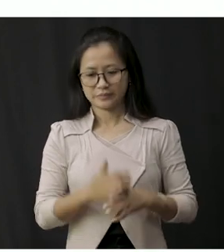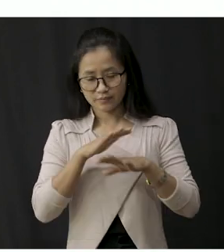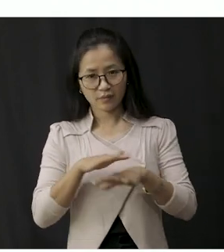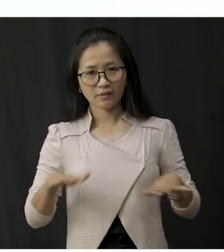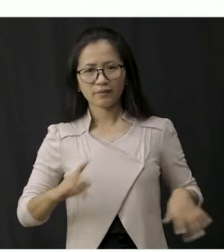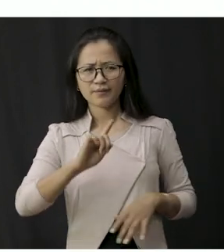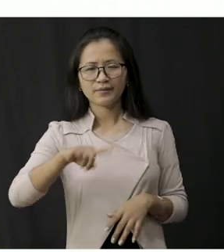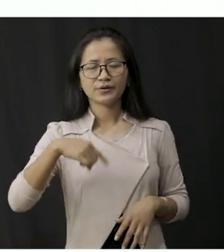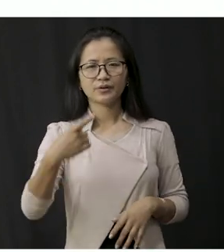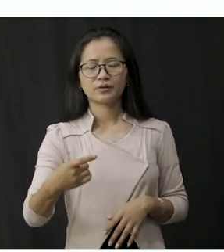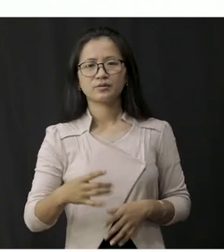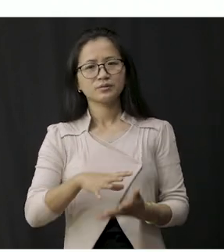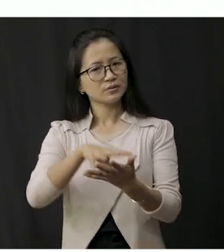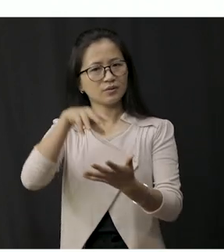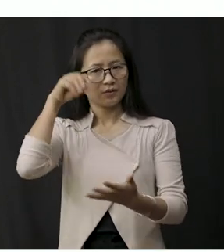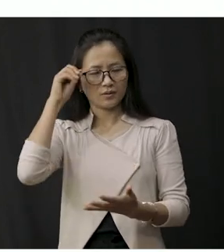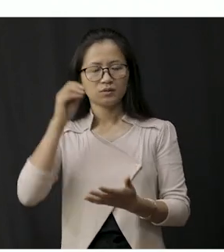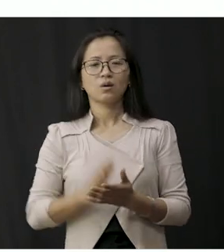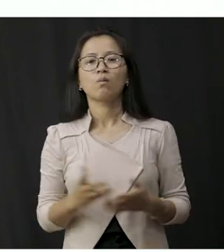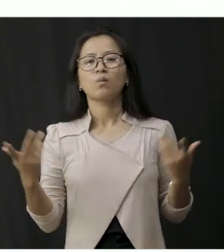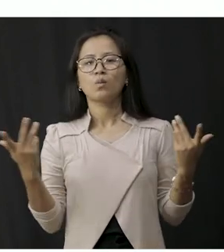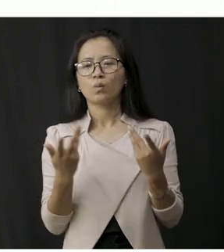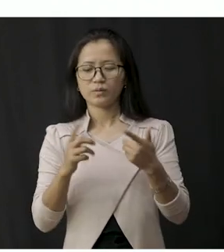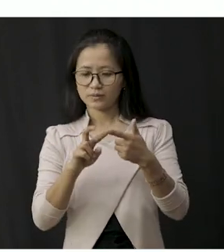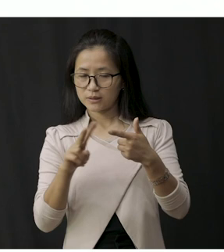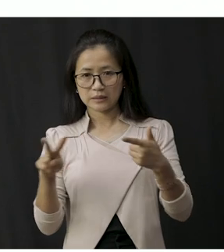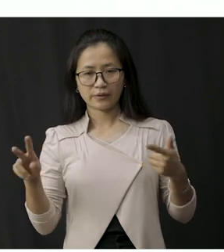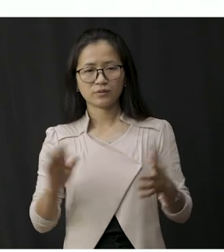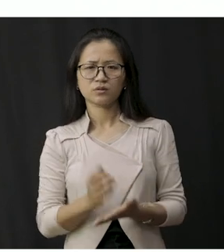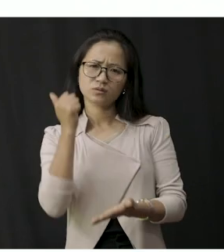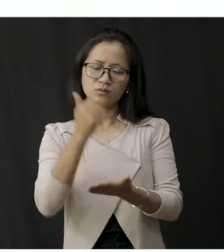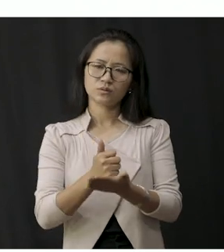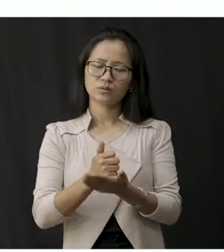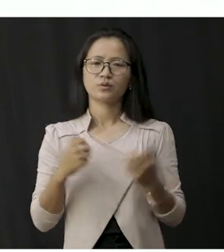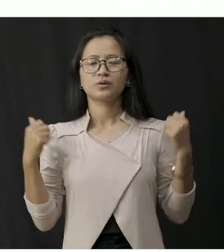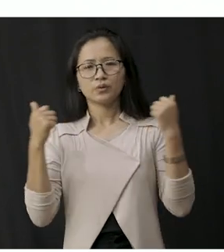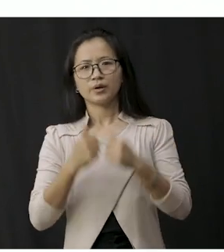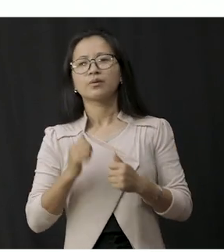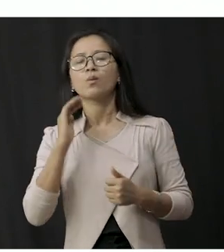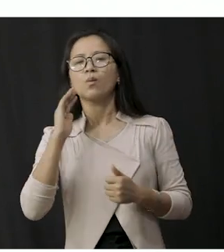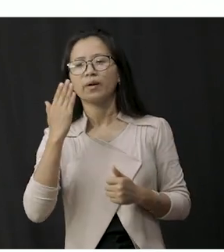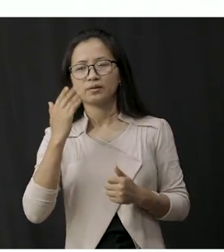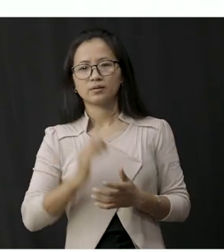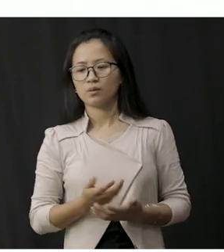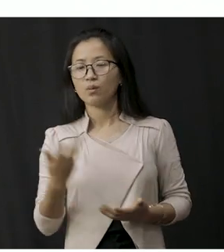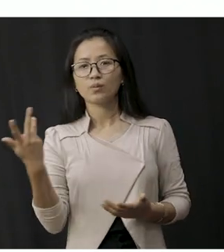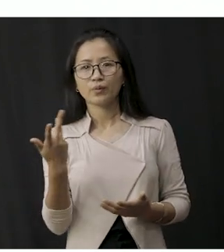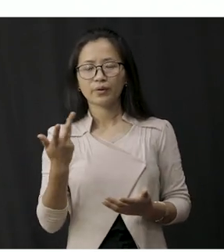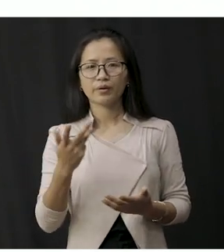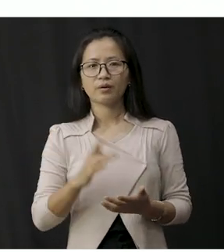students next we will learn what type of clothes we should wear when where